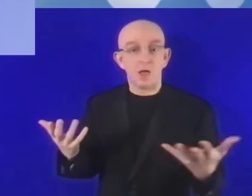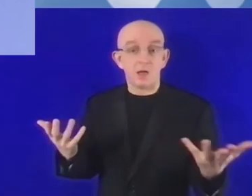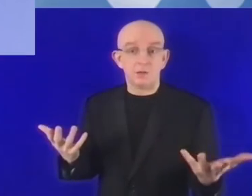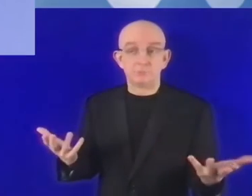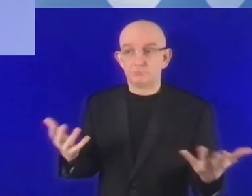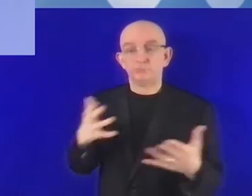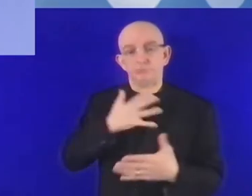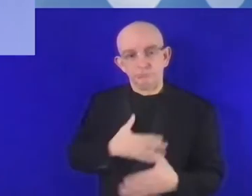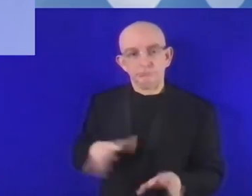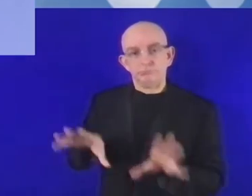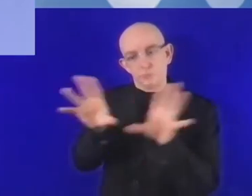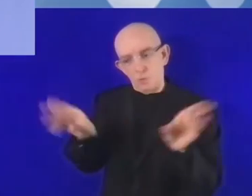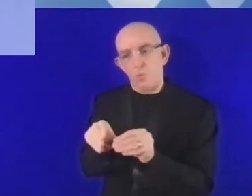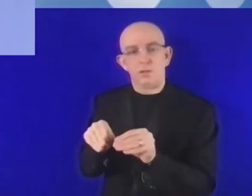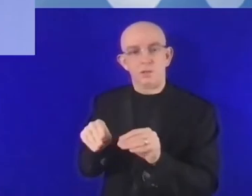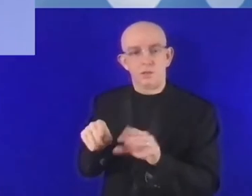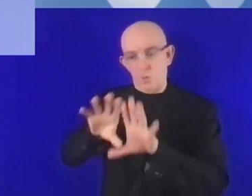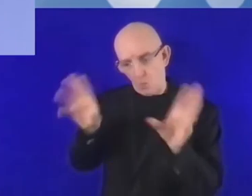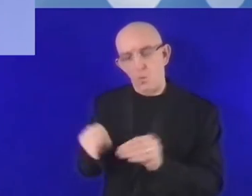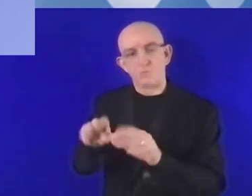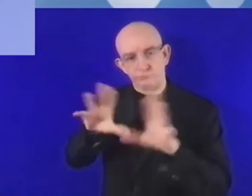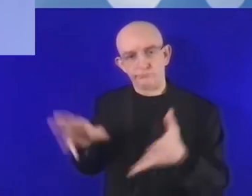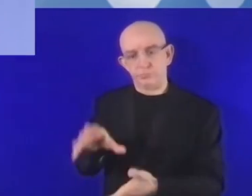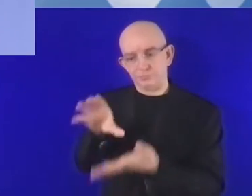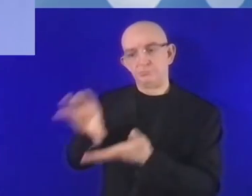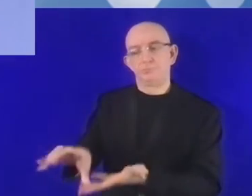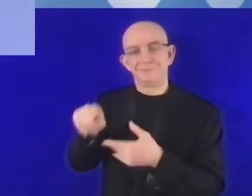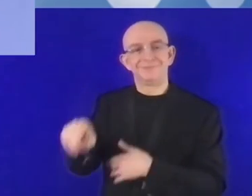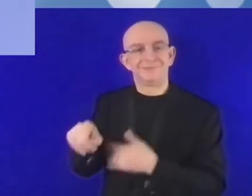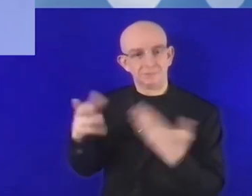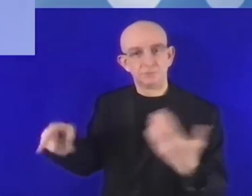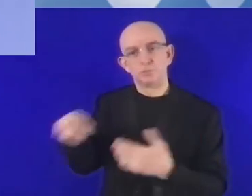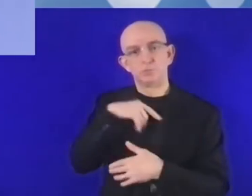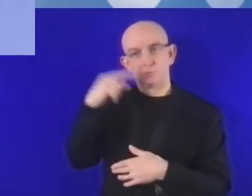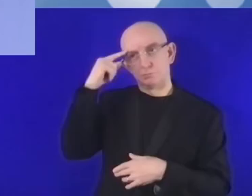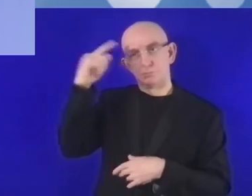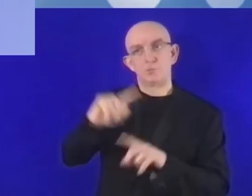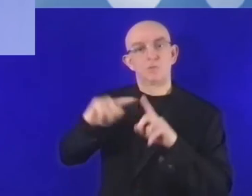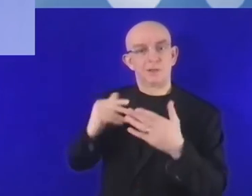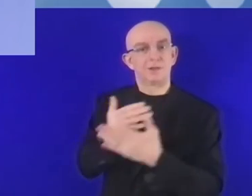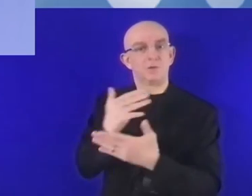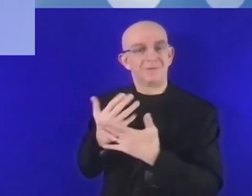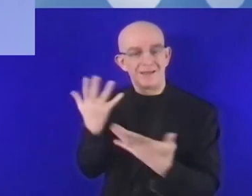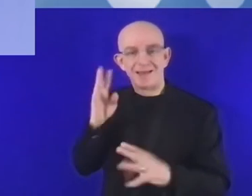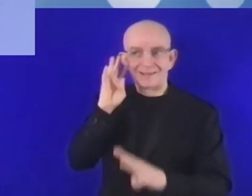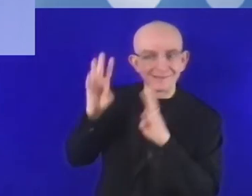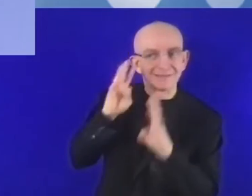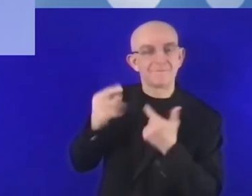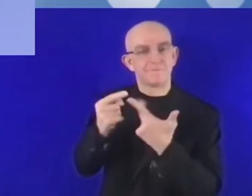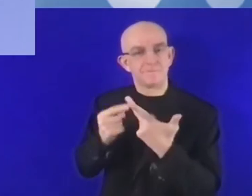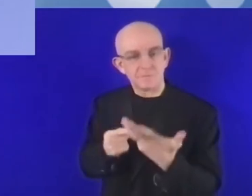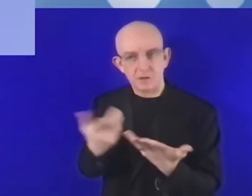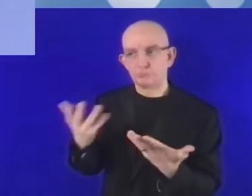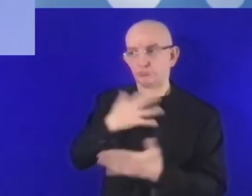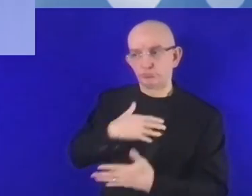innovators and creativities of their ideas. So I don't know how it works in other nations,